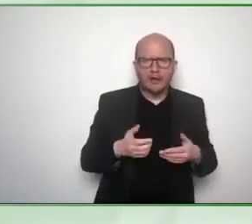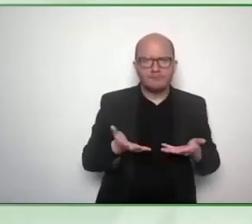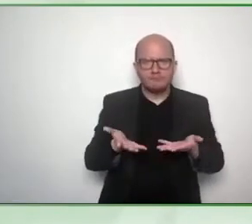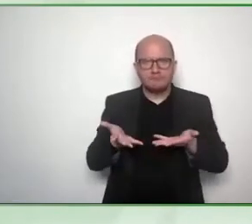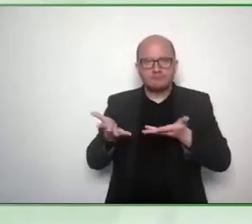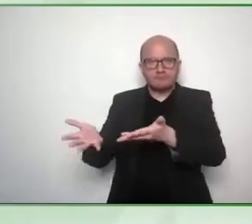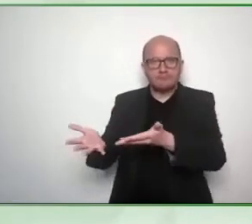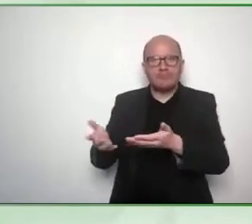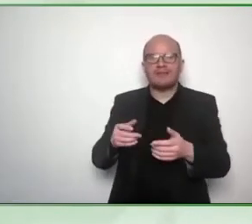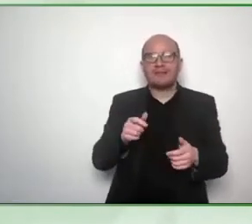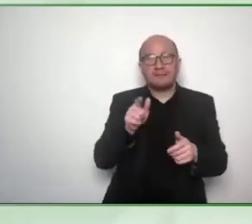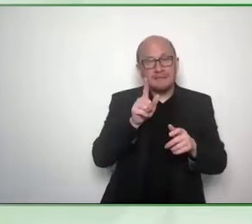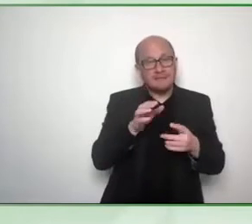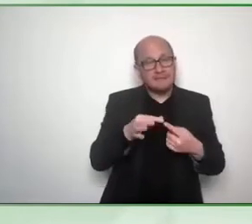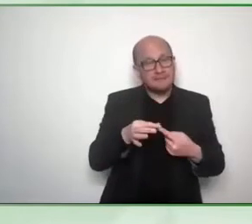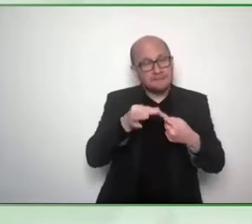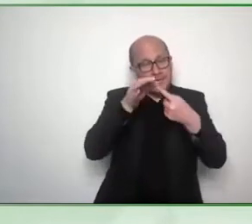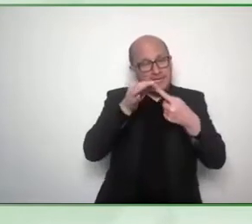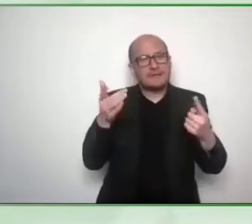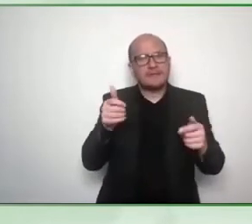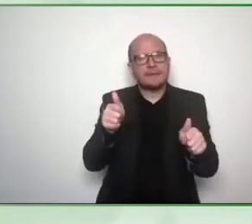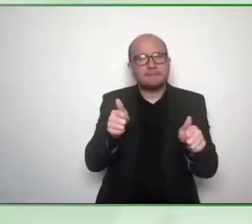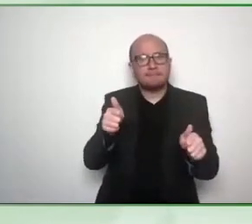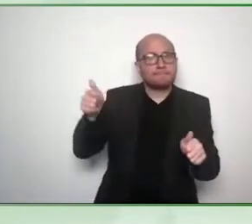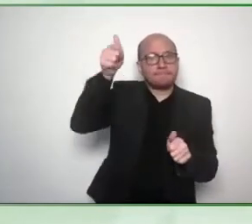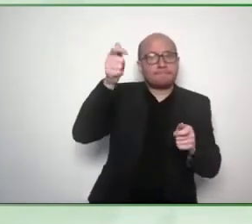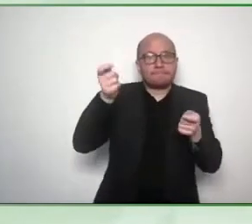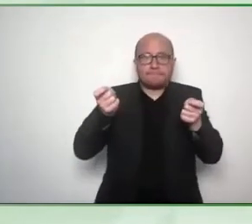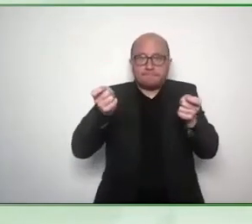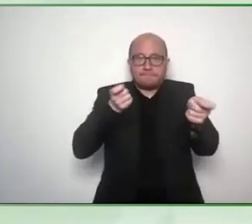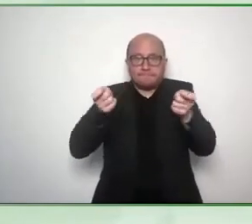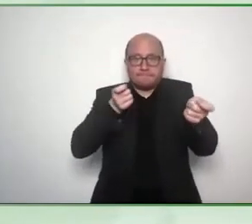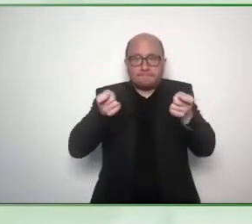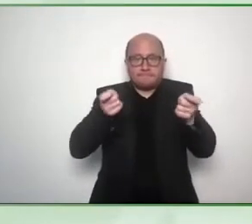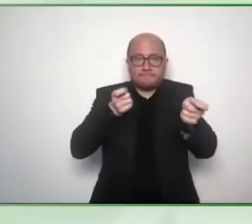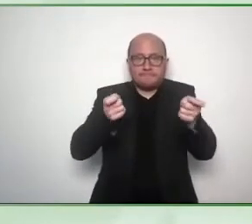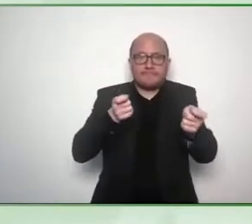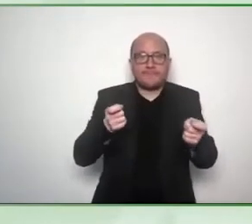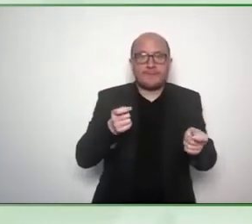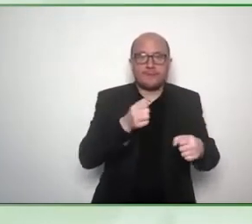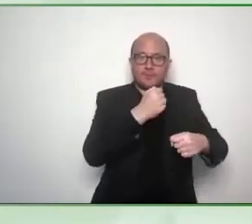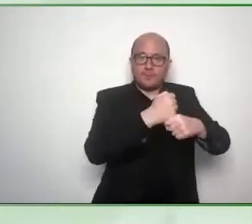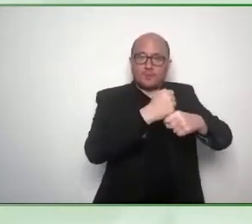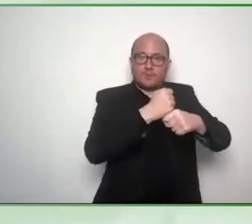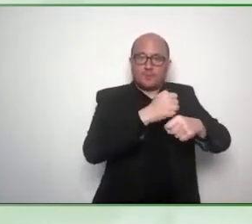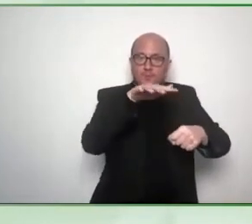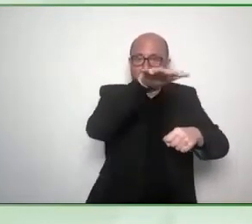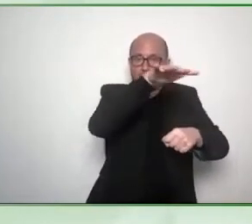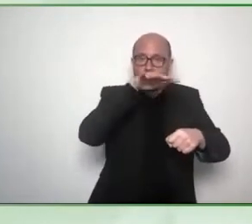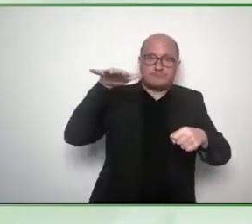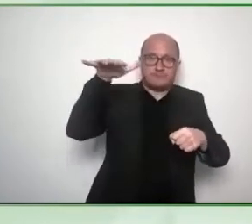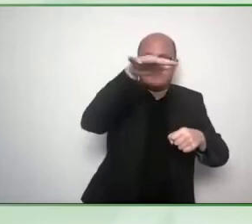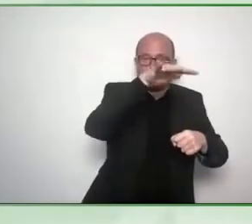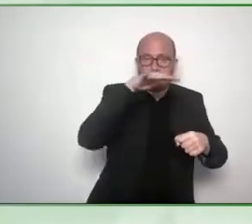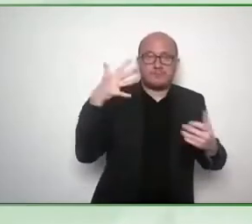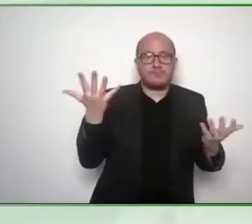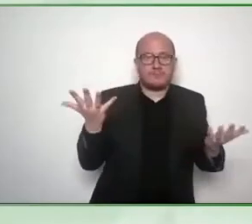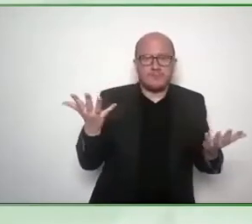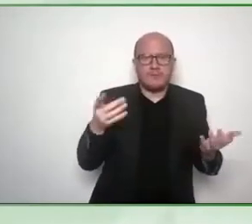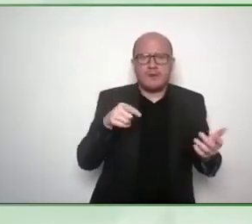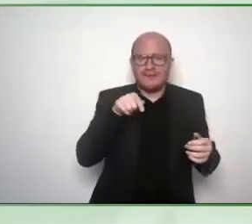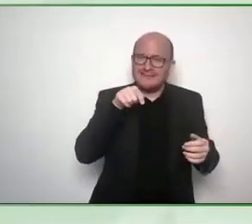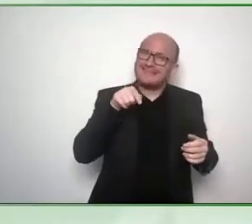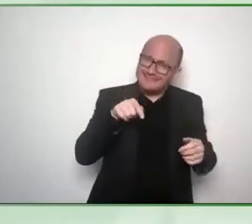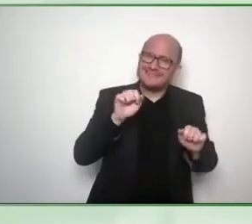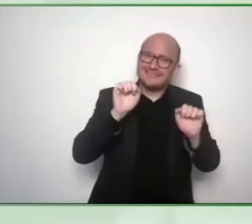and this cuts across all partial all possible identities social identities so this is yes a disability